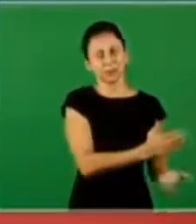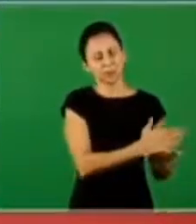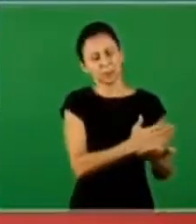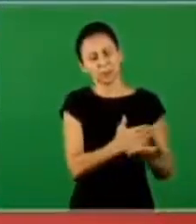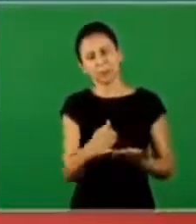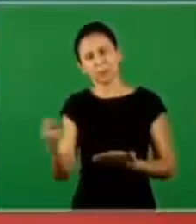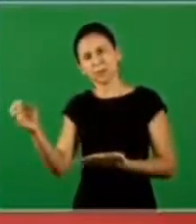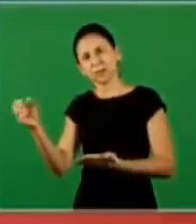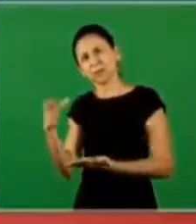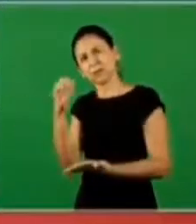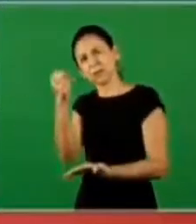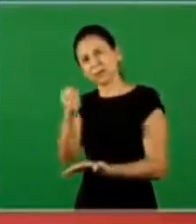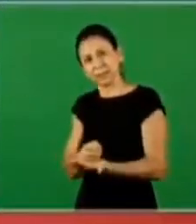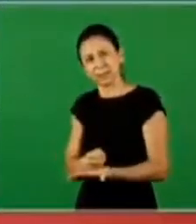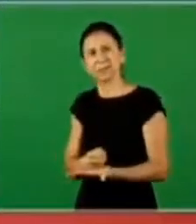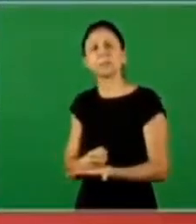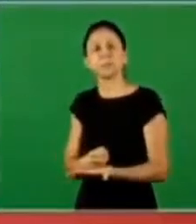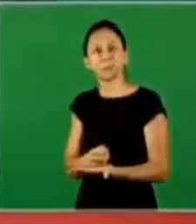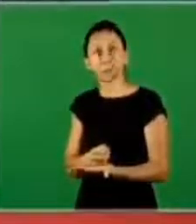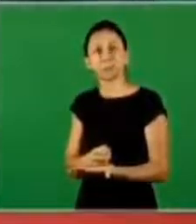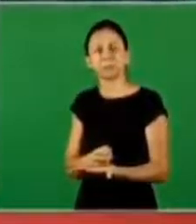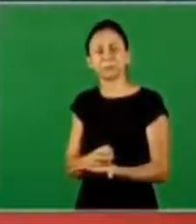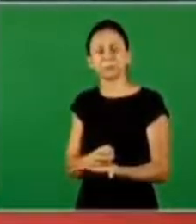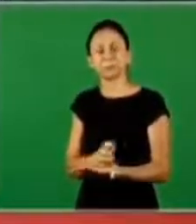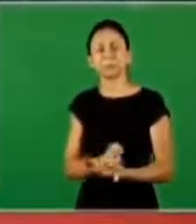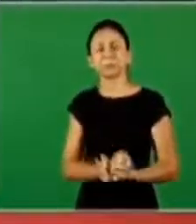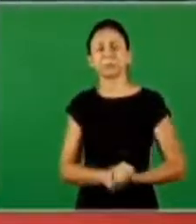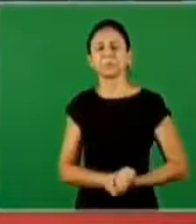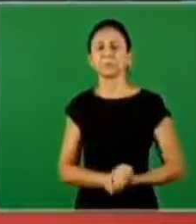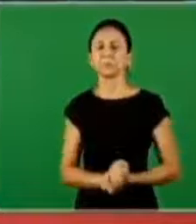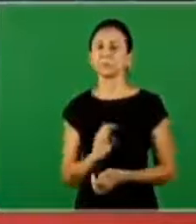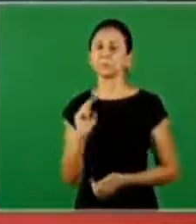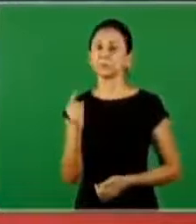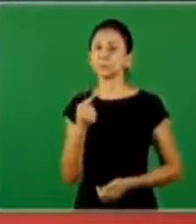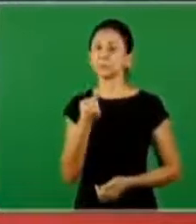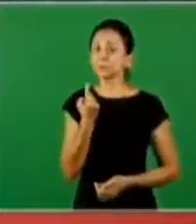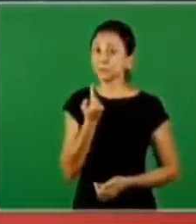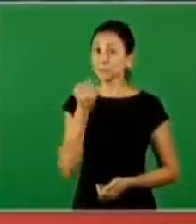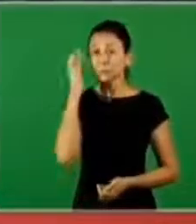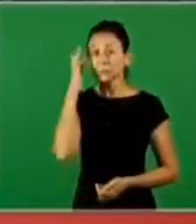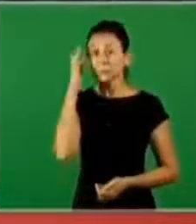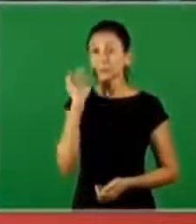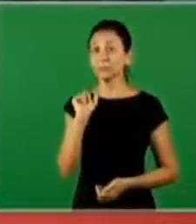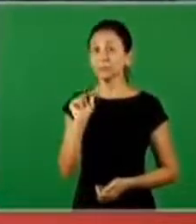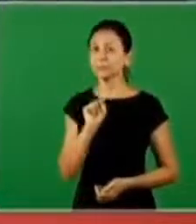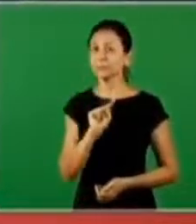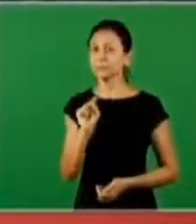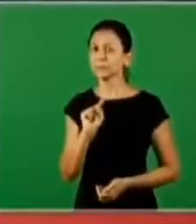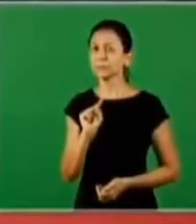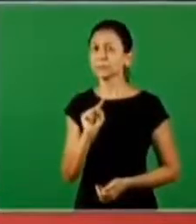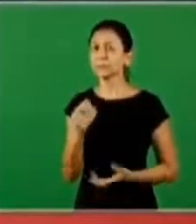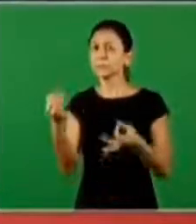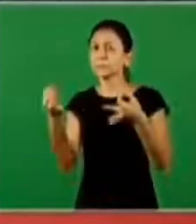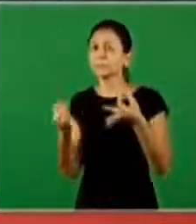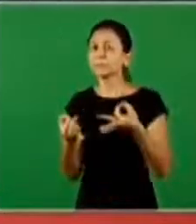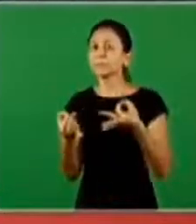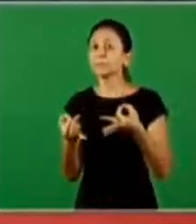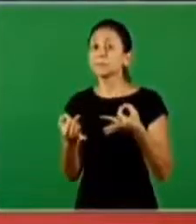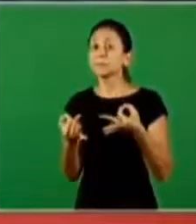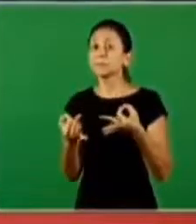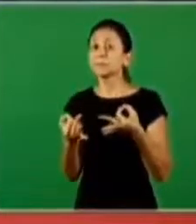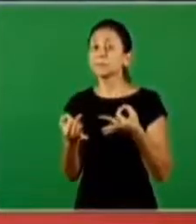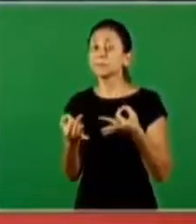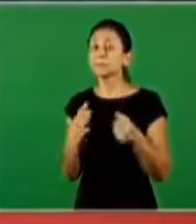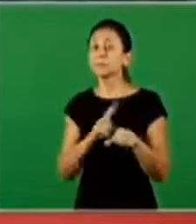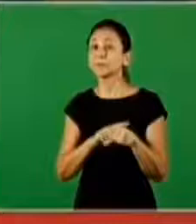perfect so when it comes the perfect they allege that this is the canon when we know that it's not the perfect is